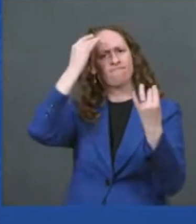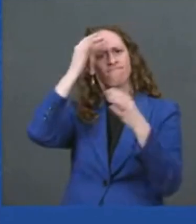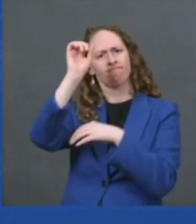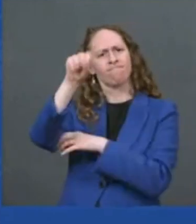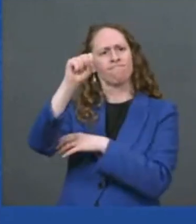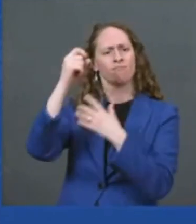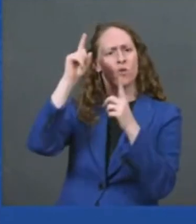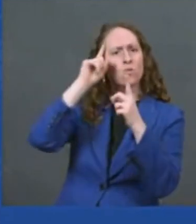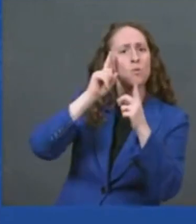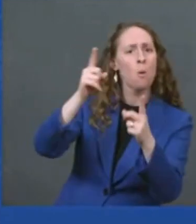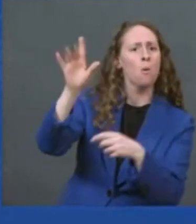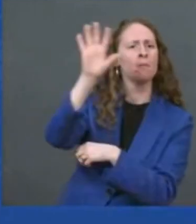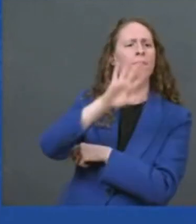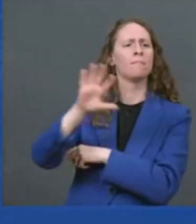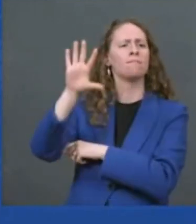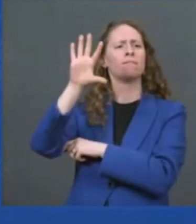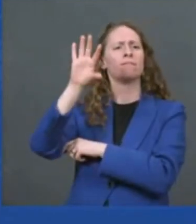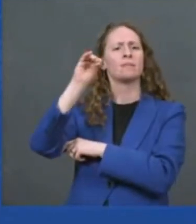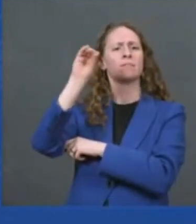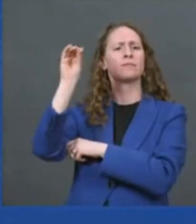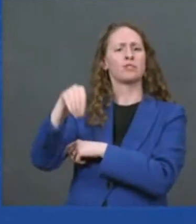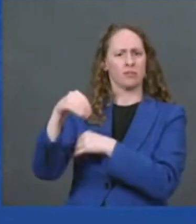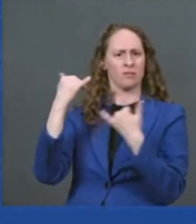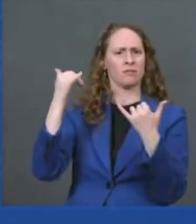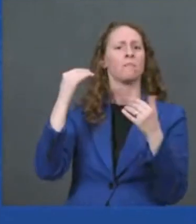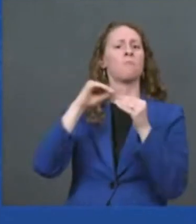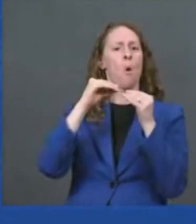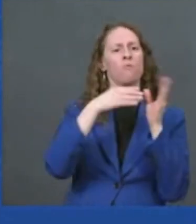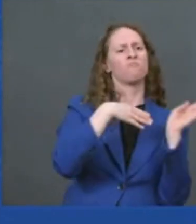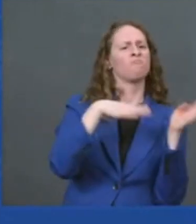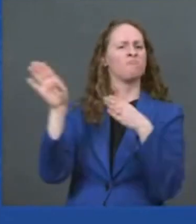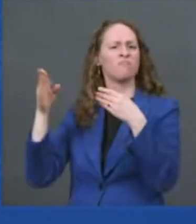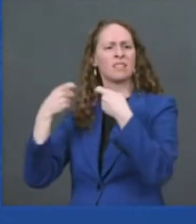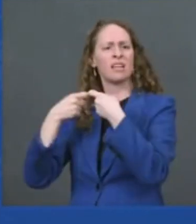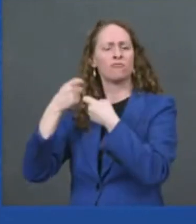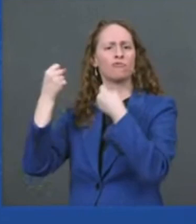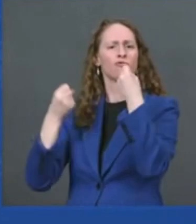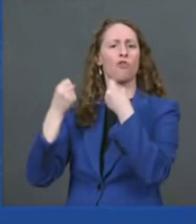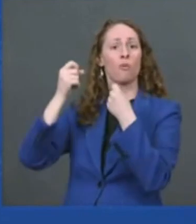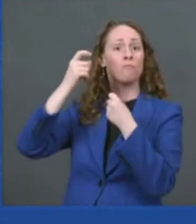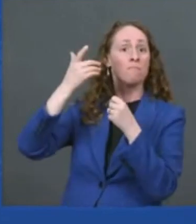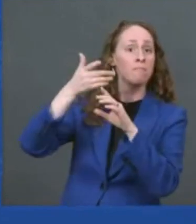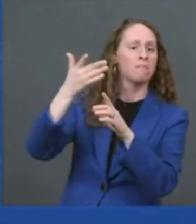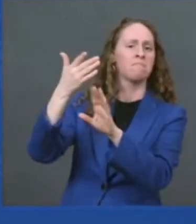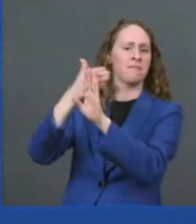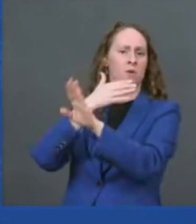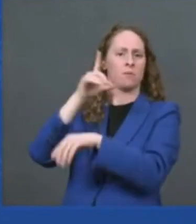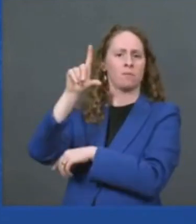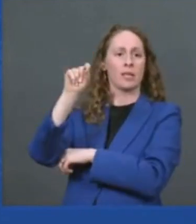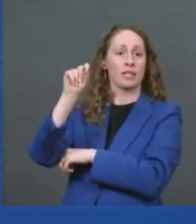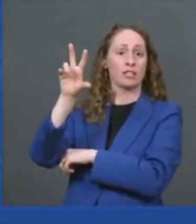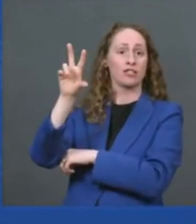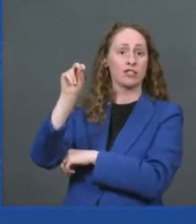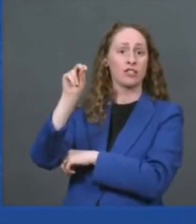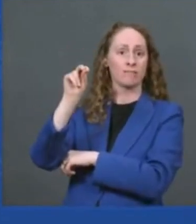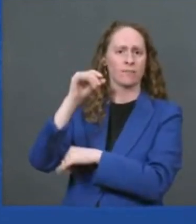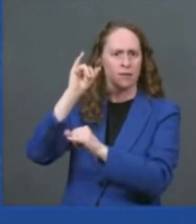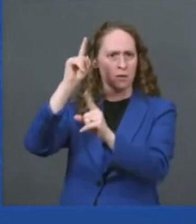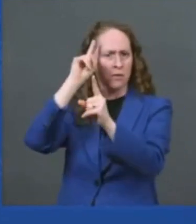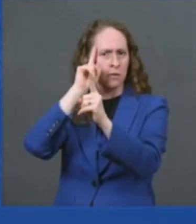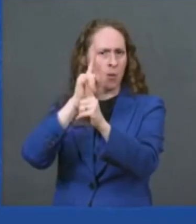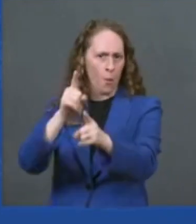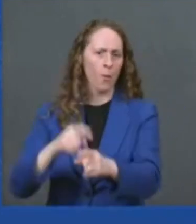economic ambitions to grow onshore manufacturing in advanced technologies while also growing jobs that don't leave anyone behind